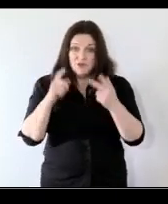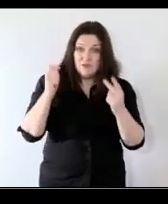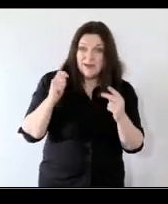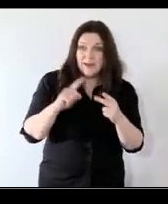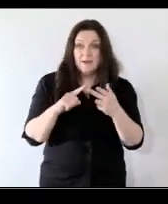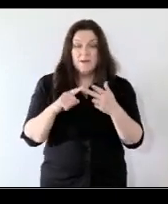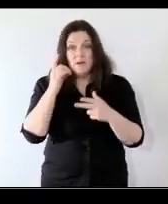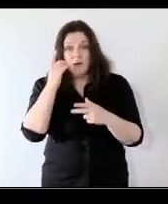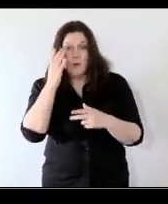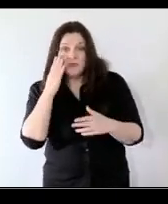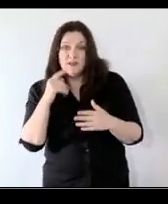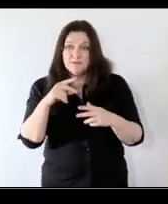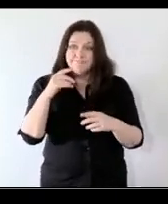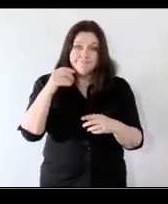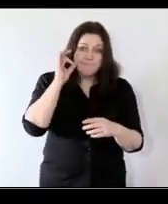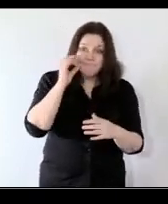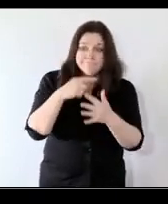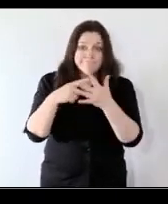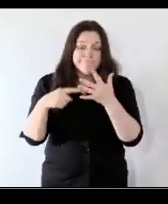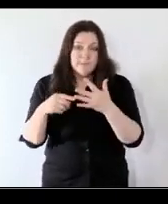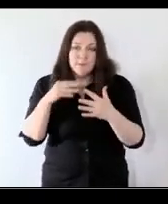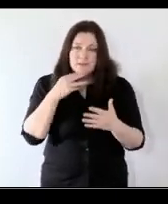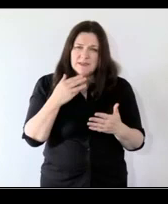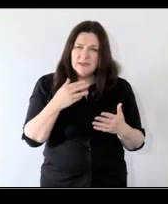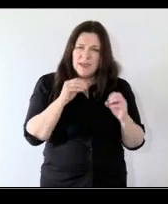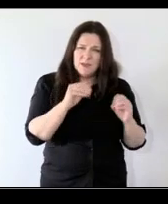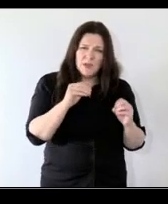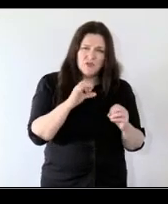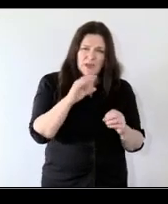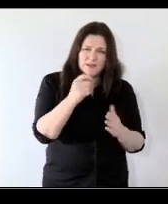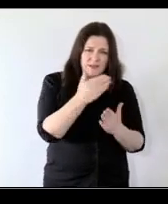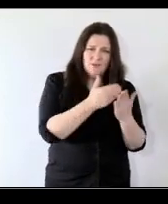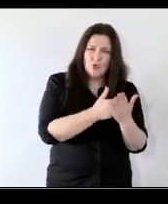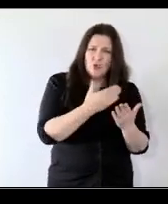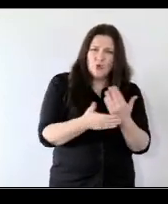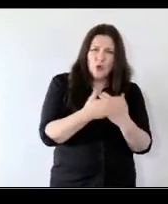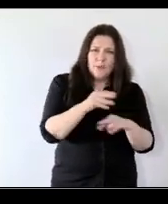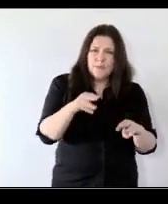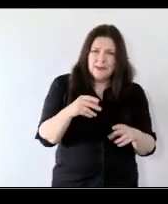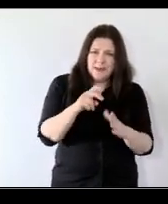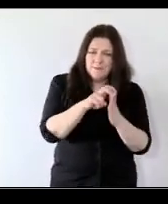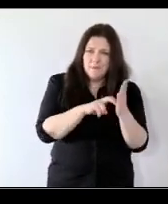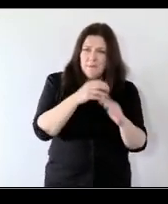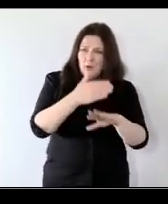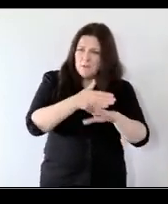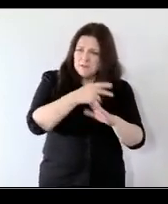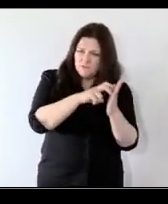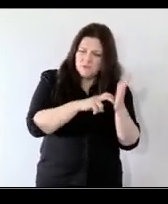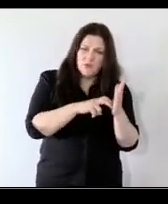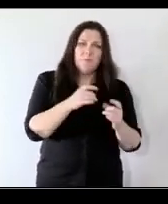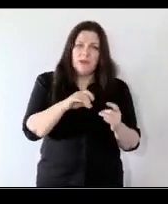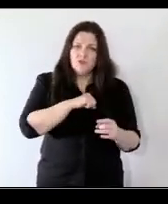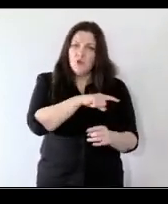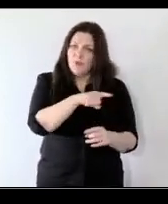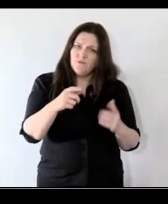education welfare board going to implement the education act in respect of the register of young people in employment to ensure that young people in work